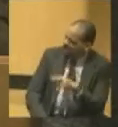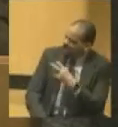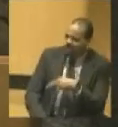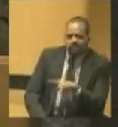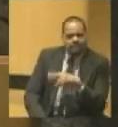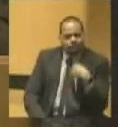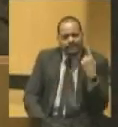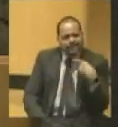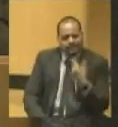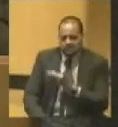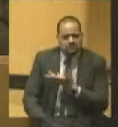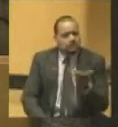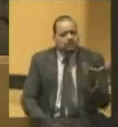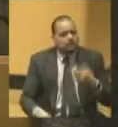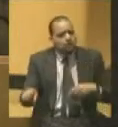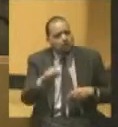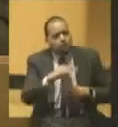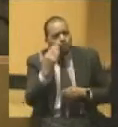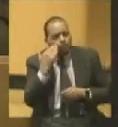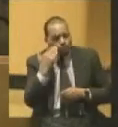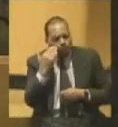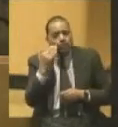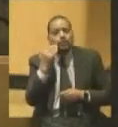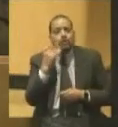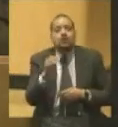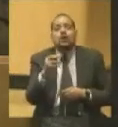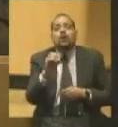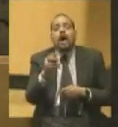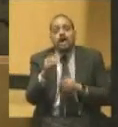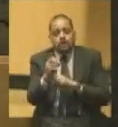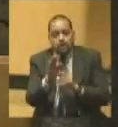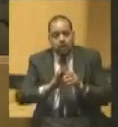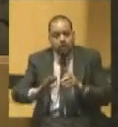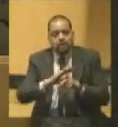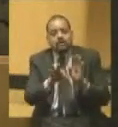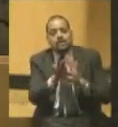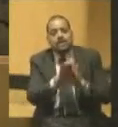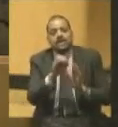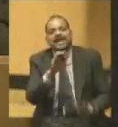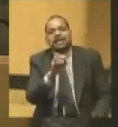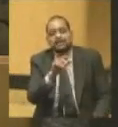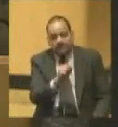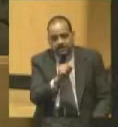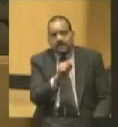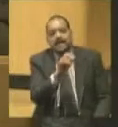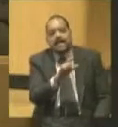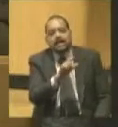knows that the Ohio Democrats that summer nominated Clement L. Vallandigham for governor on June 11,